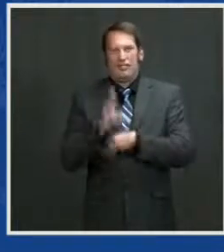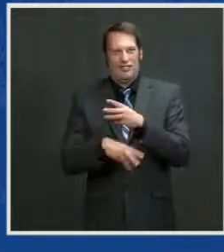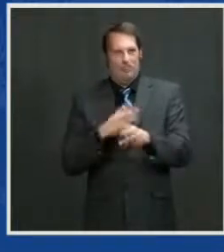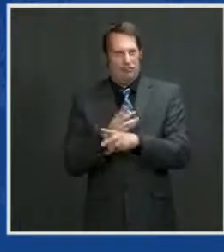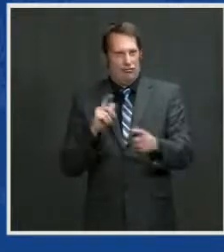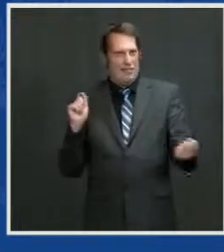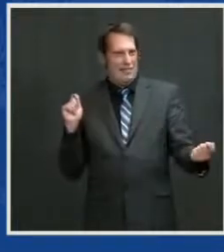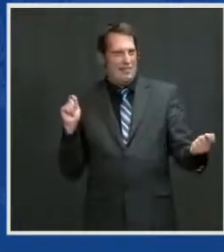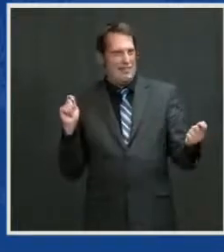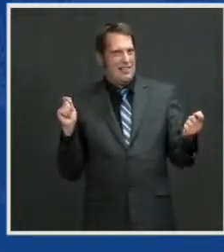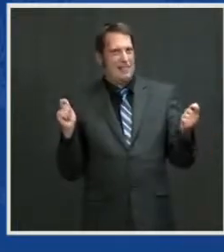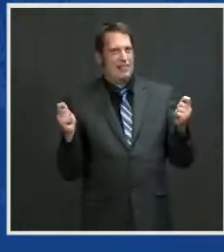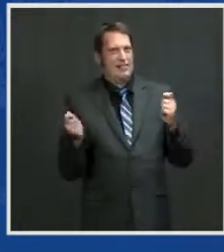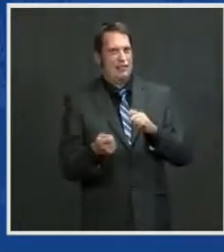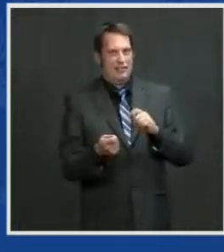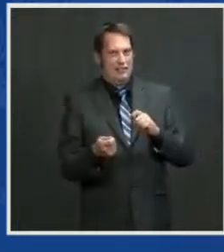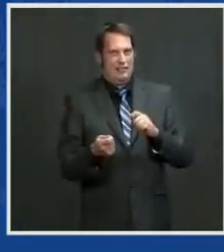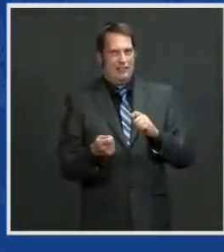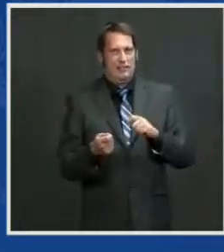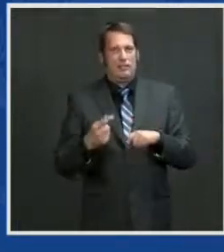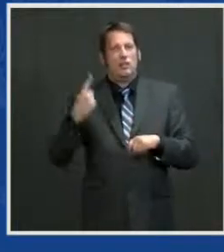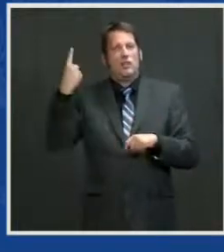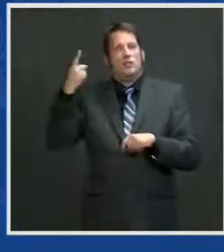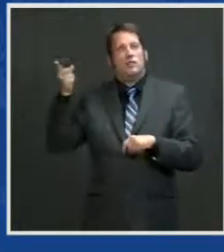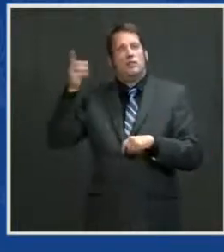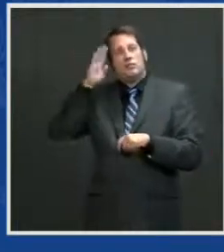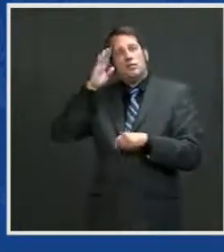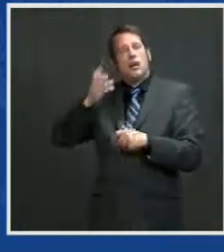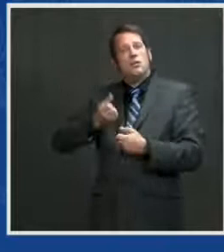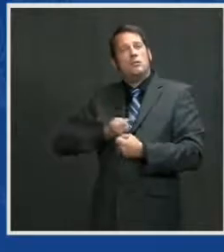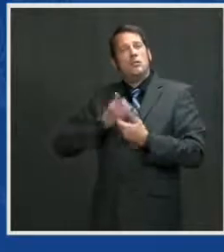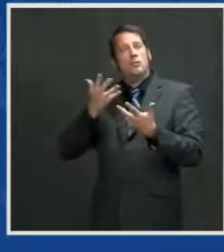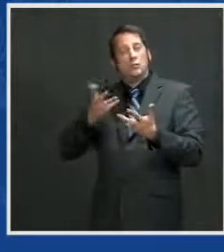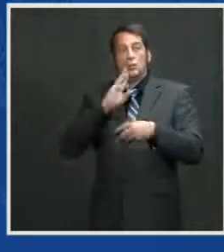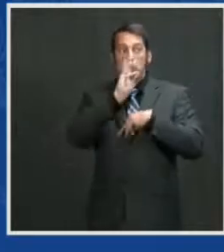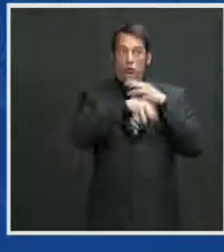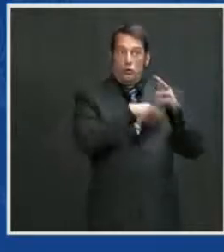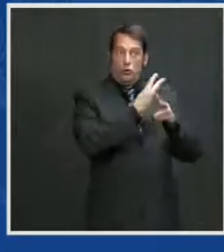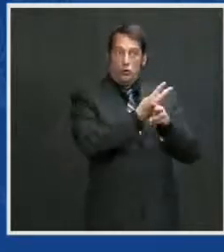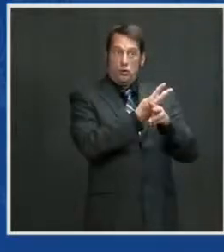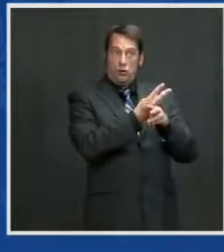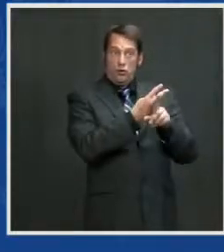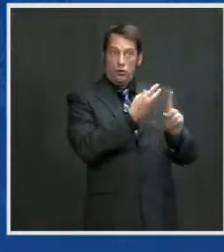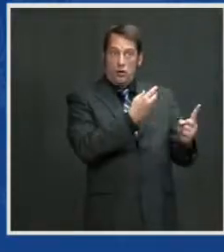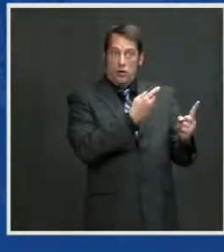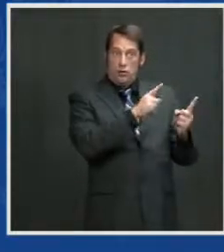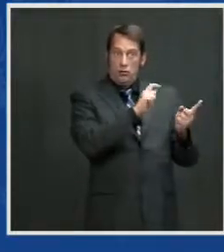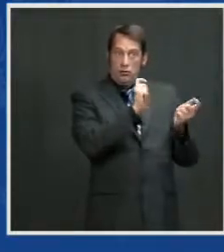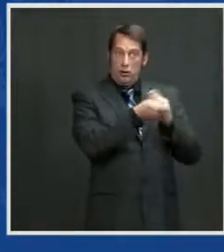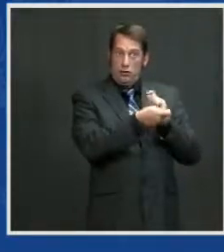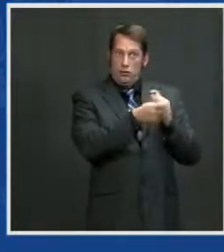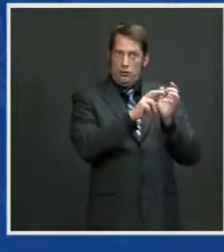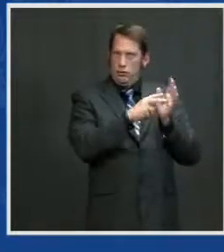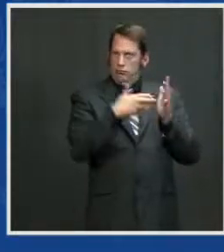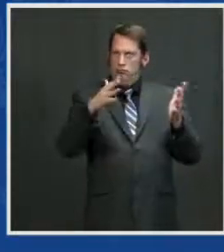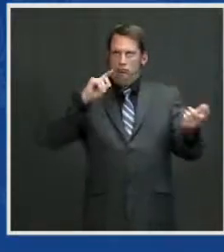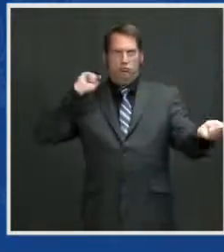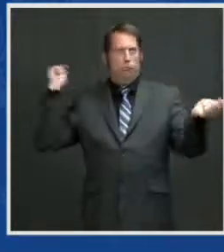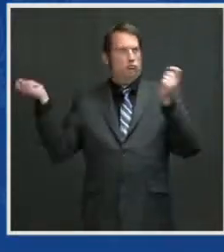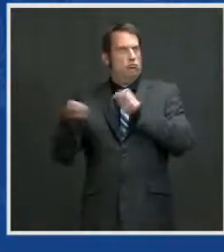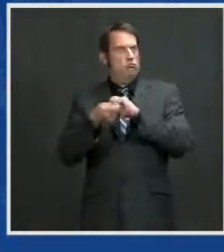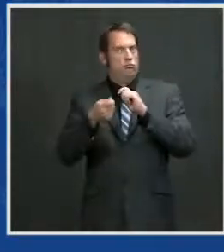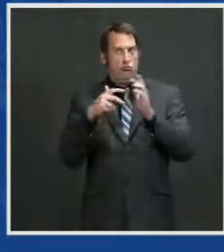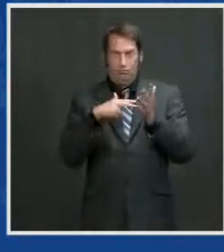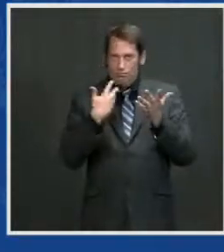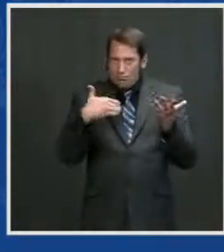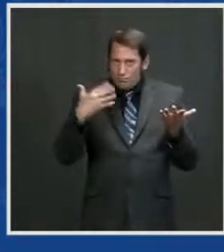poet, he said, the world's changed, changed utterly. A terrible beauty has been born. We're in a different place than we were 10 years